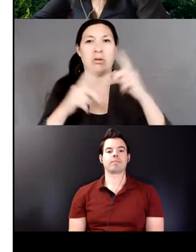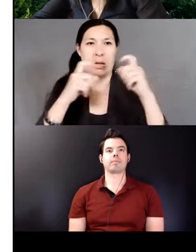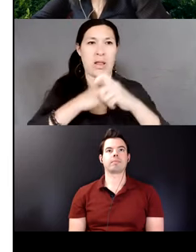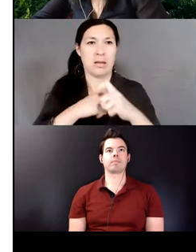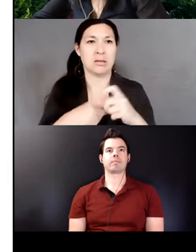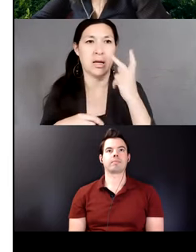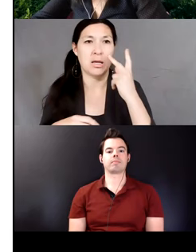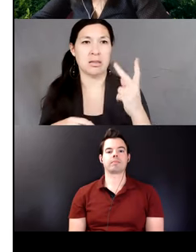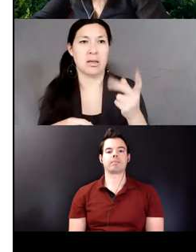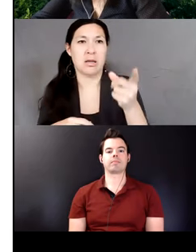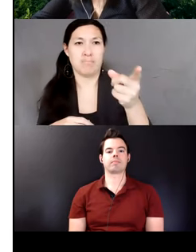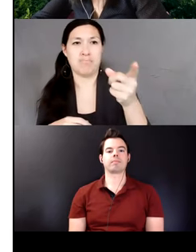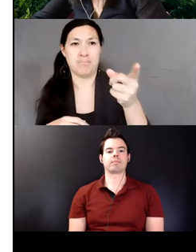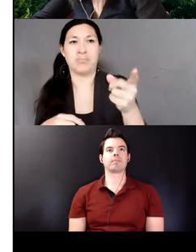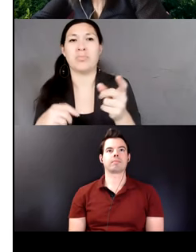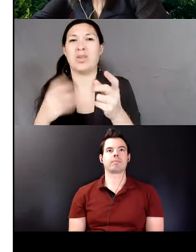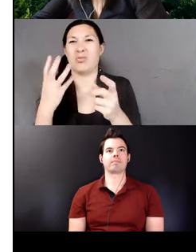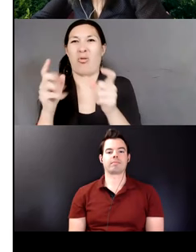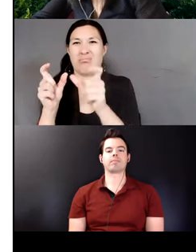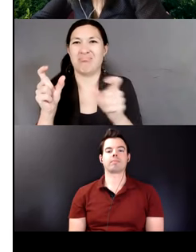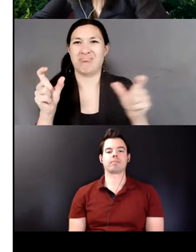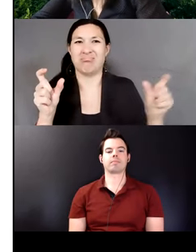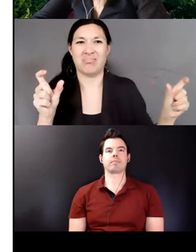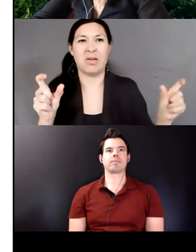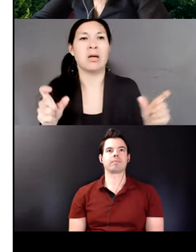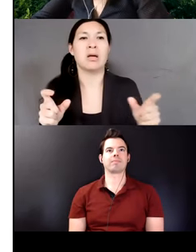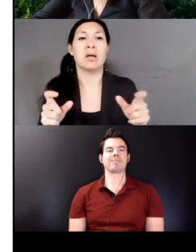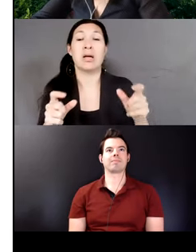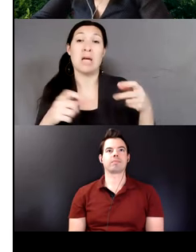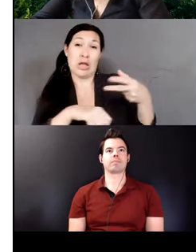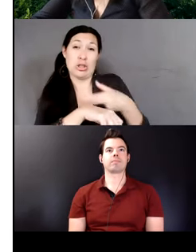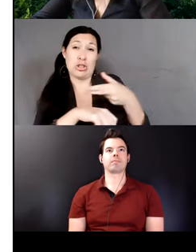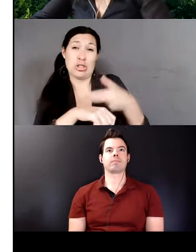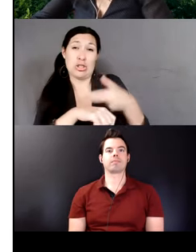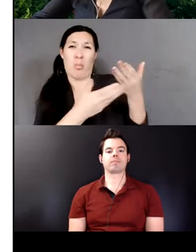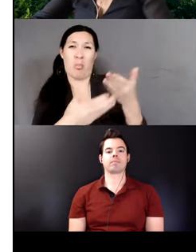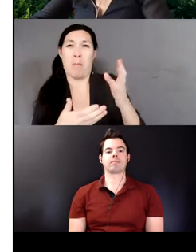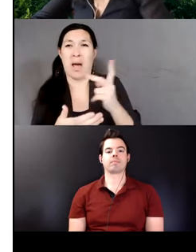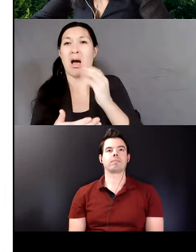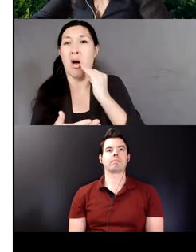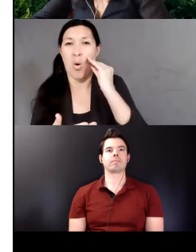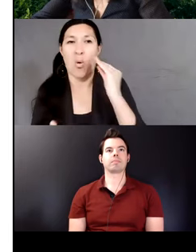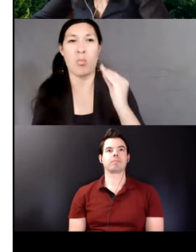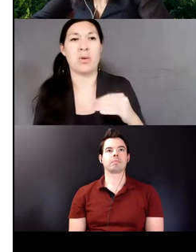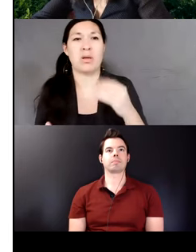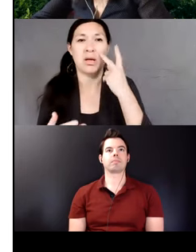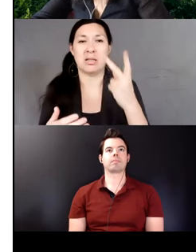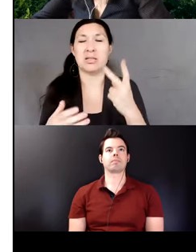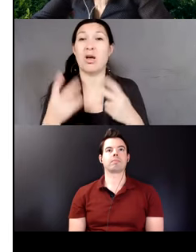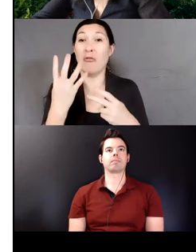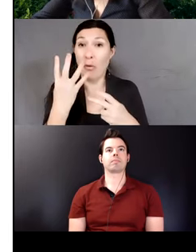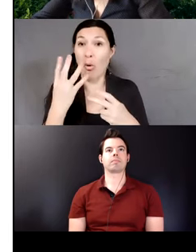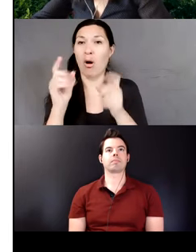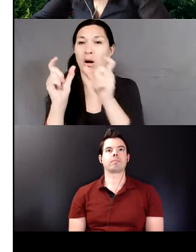was bringing my sheep back home, where four derivational suffixes combined to the verb root to